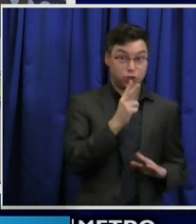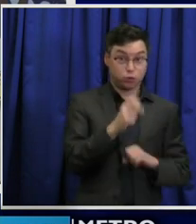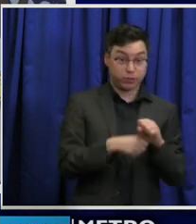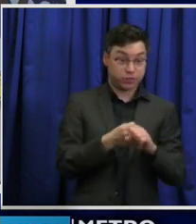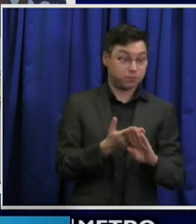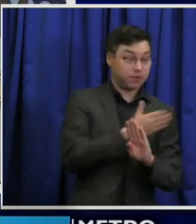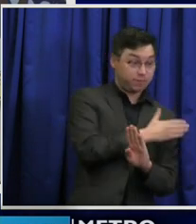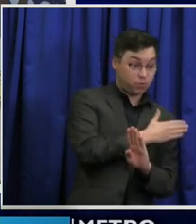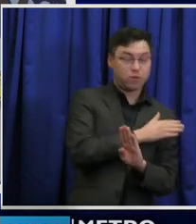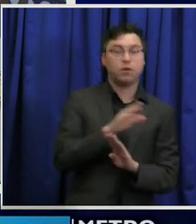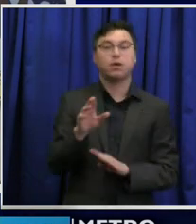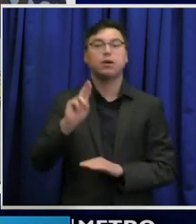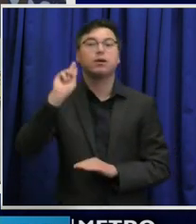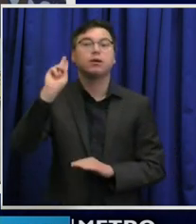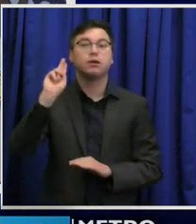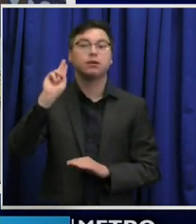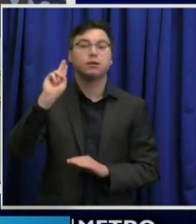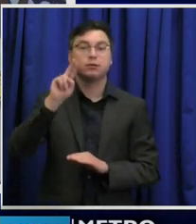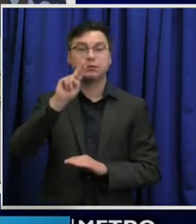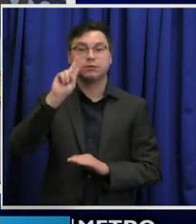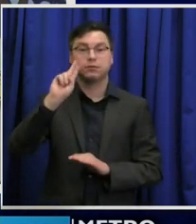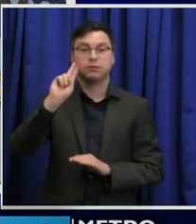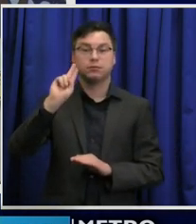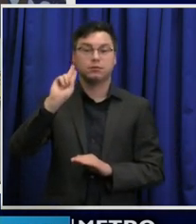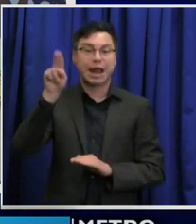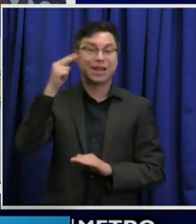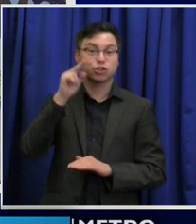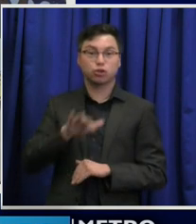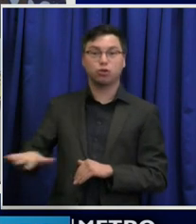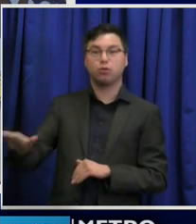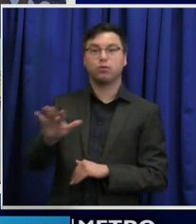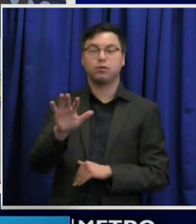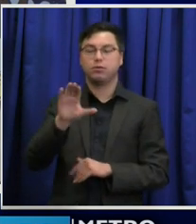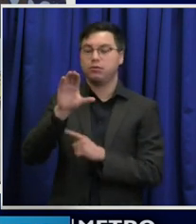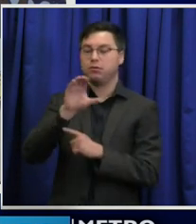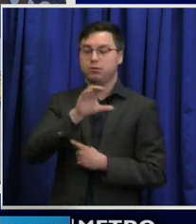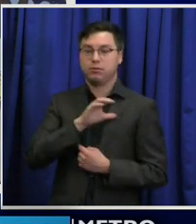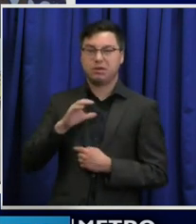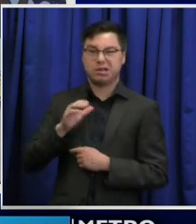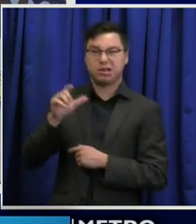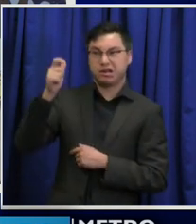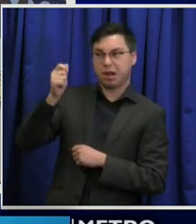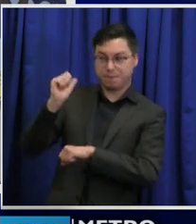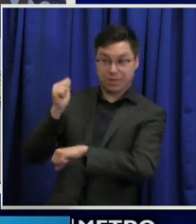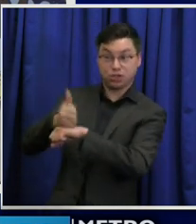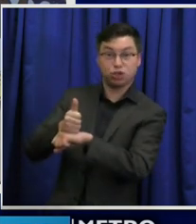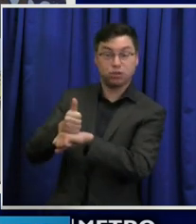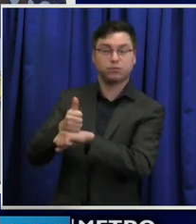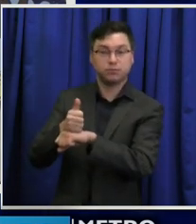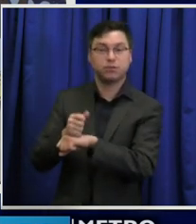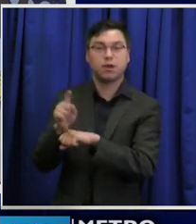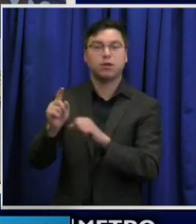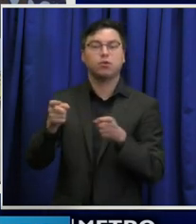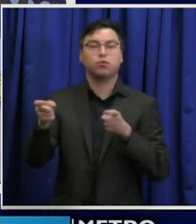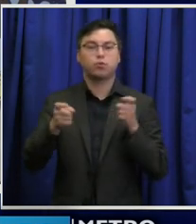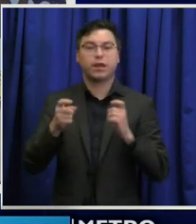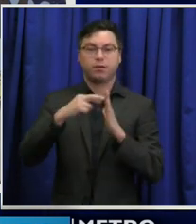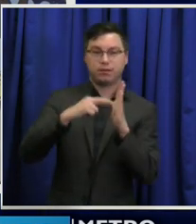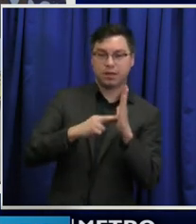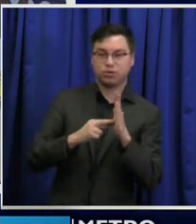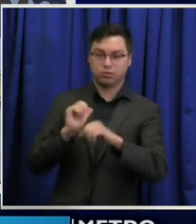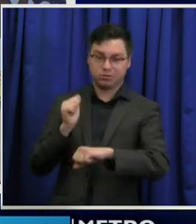national commission was established to develop strict guidelines and regulations were put in place to protect